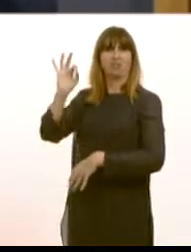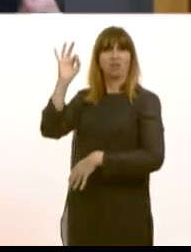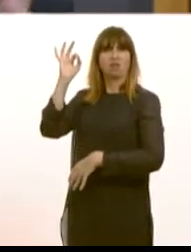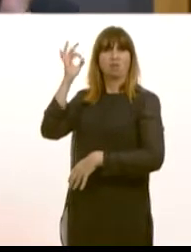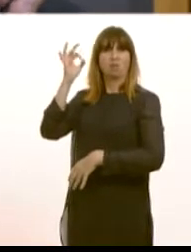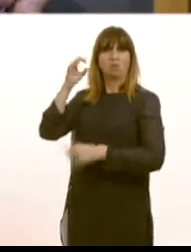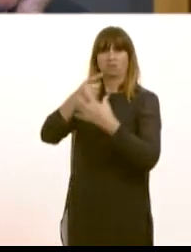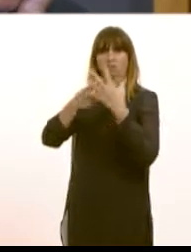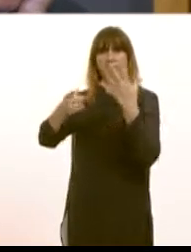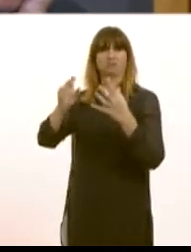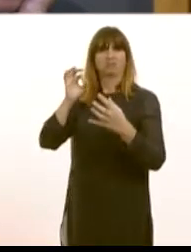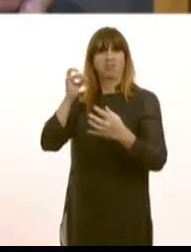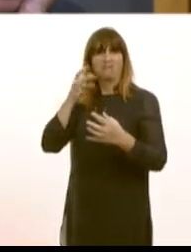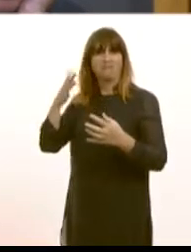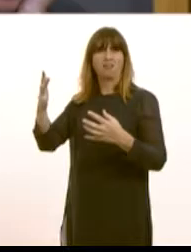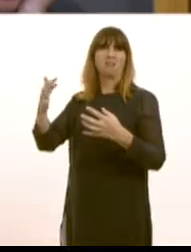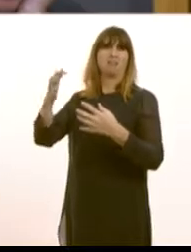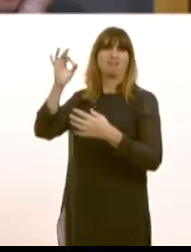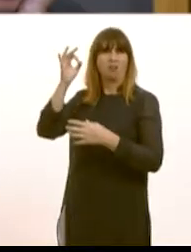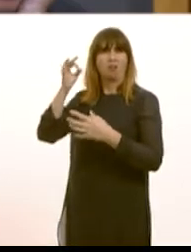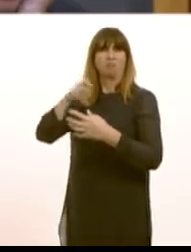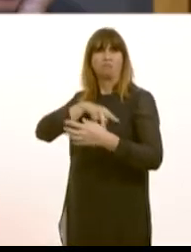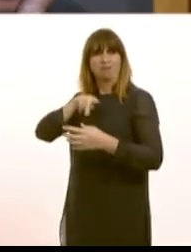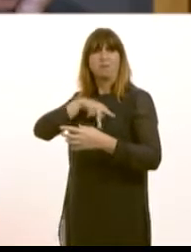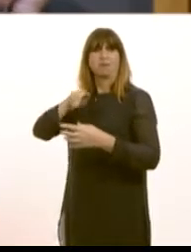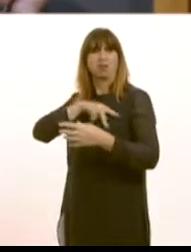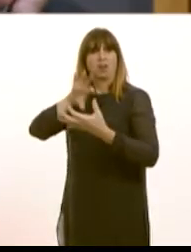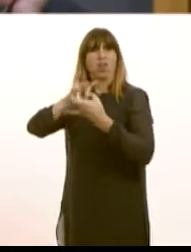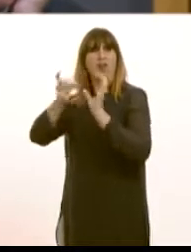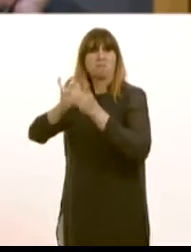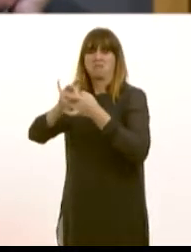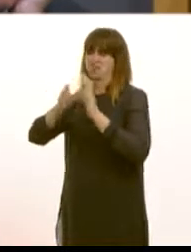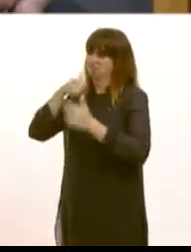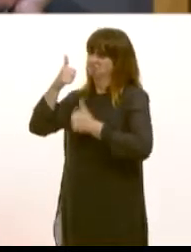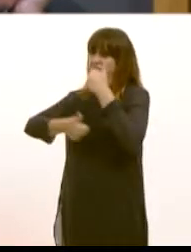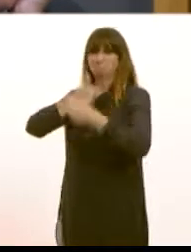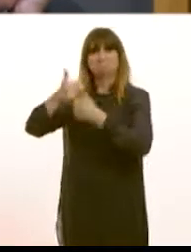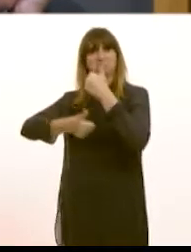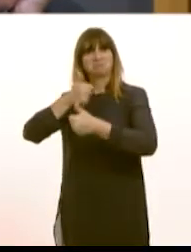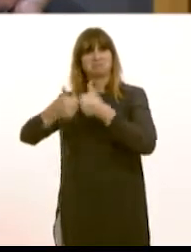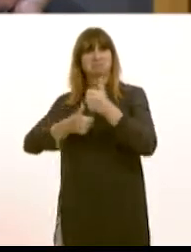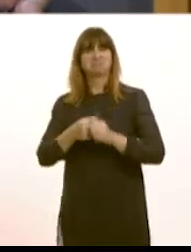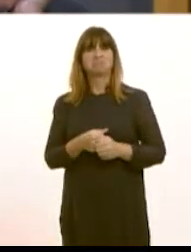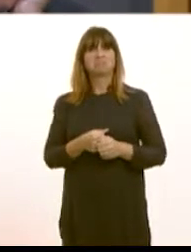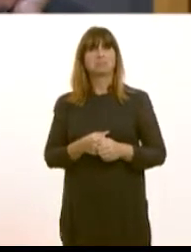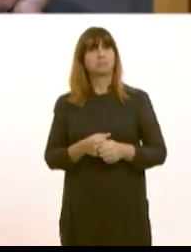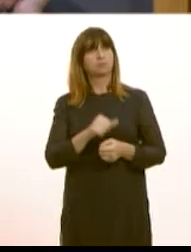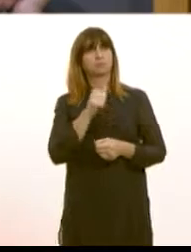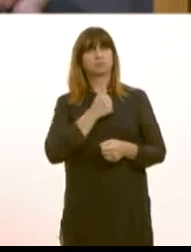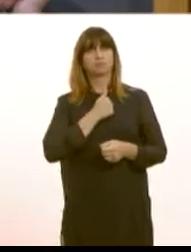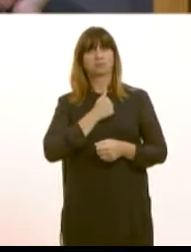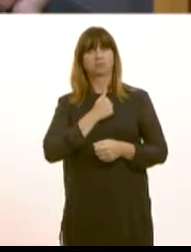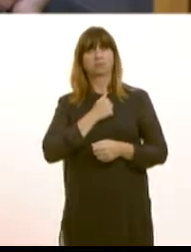and having won so many gold medals. I don't expect him to agree with me, though, that he should and his administration should get the wooden